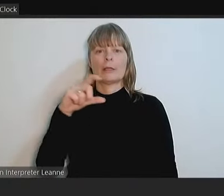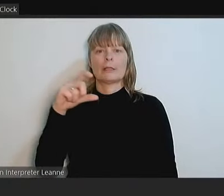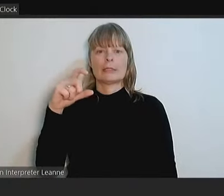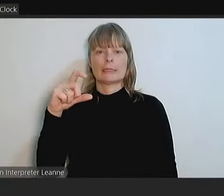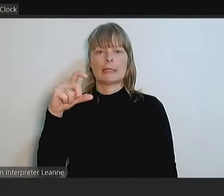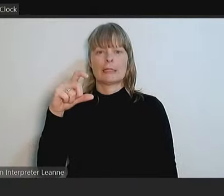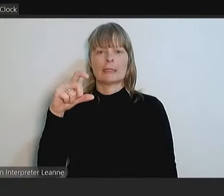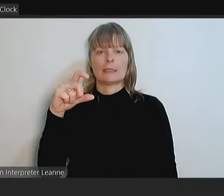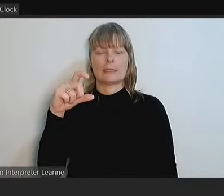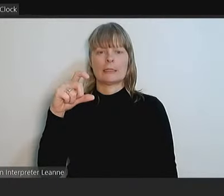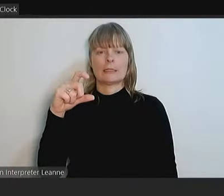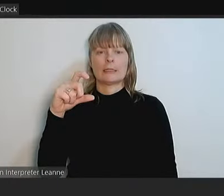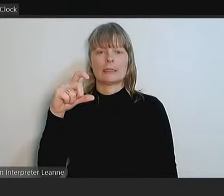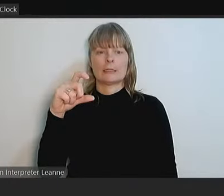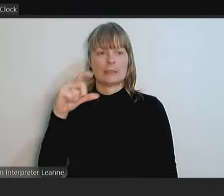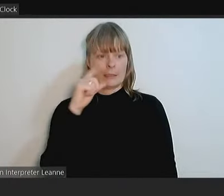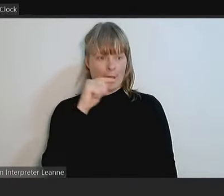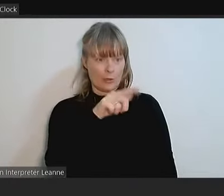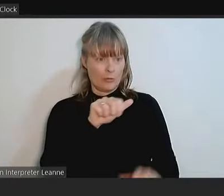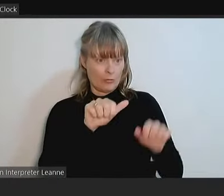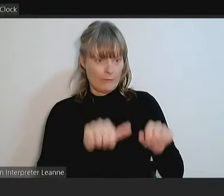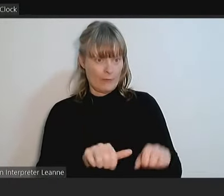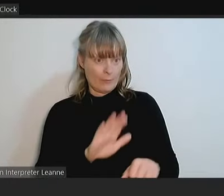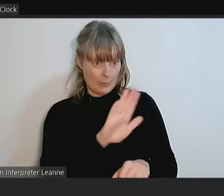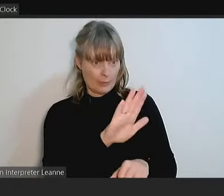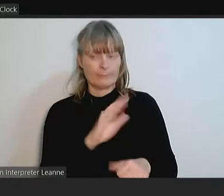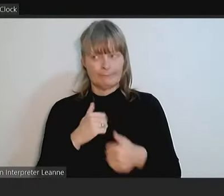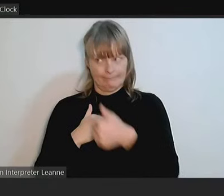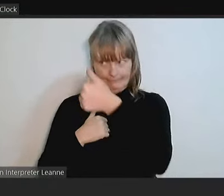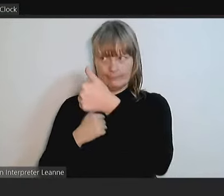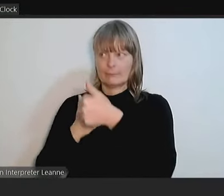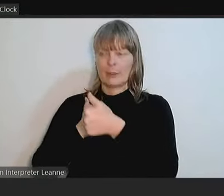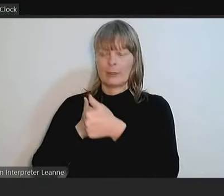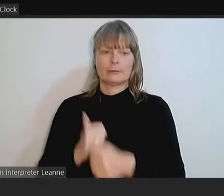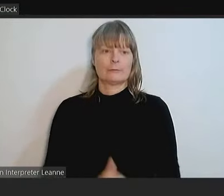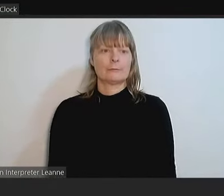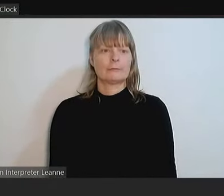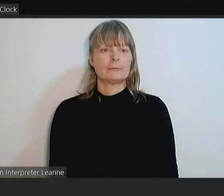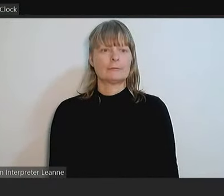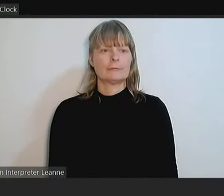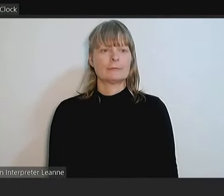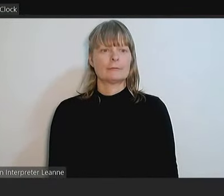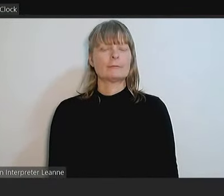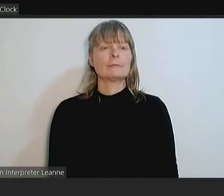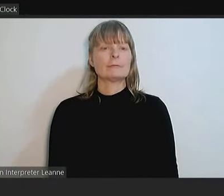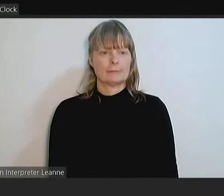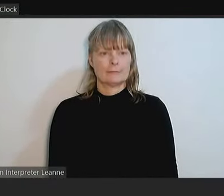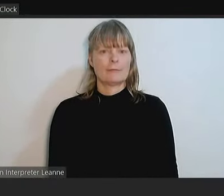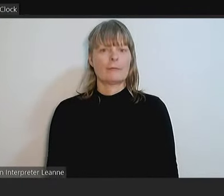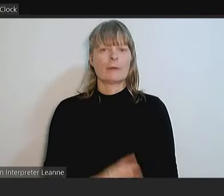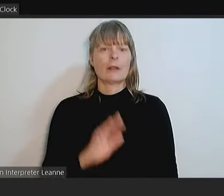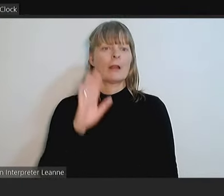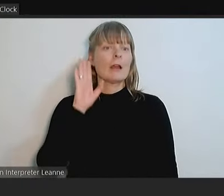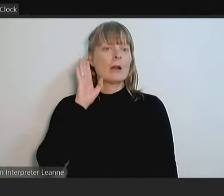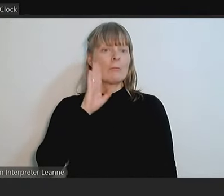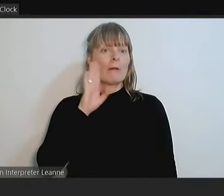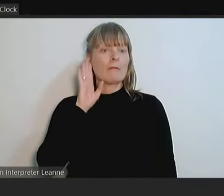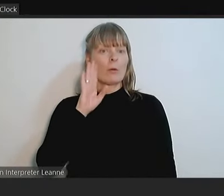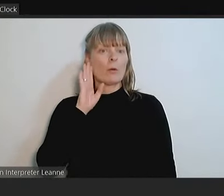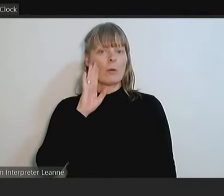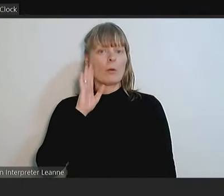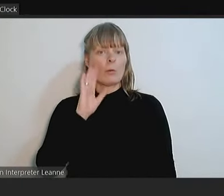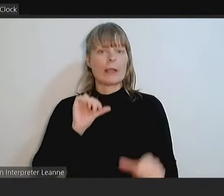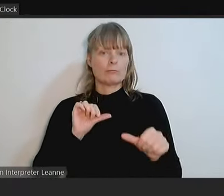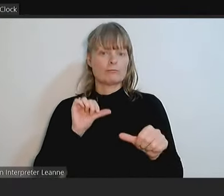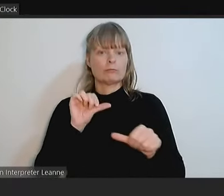Can you kindly confirm that that is your amendment? Yes, that's my amendment. Okay. Councillors, before we go to the next step, I'm going to ask